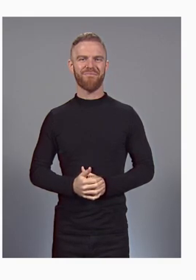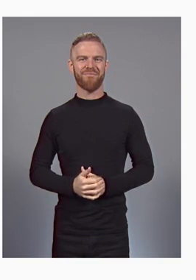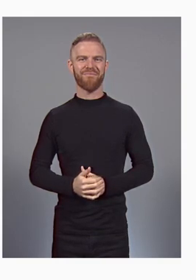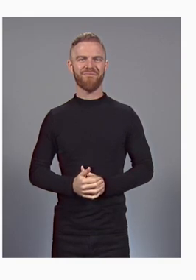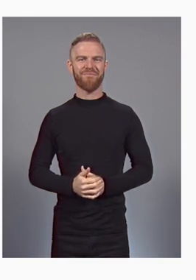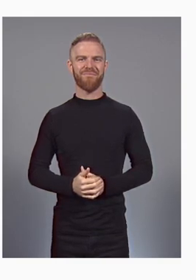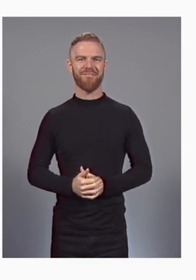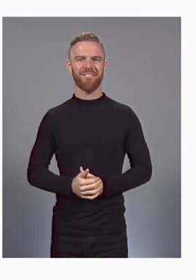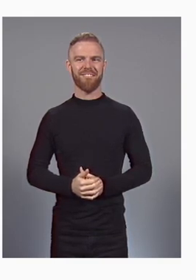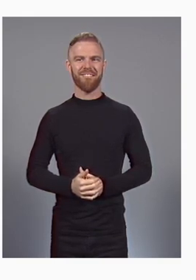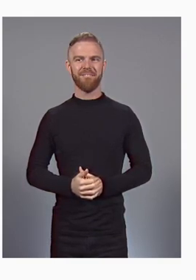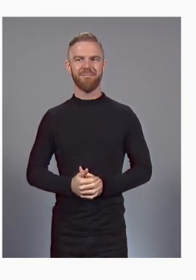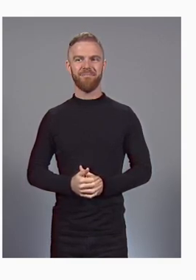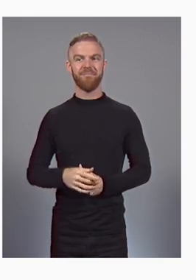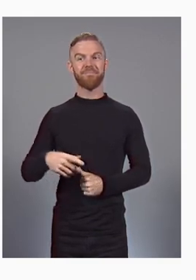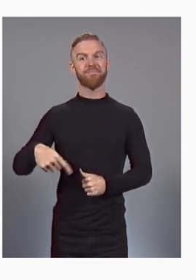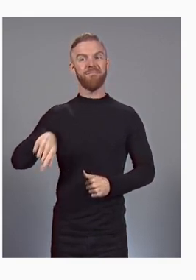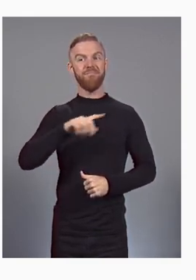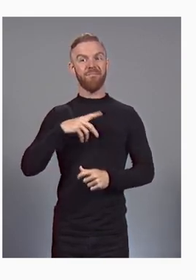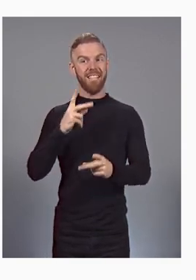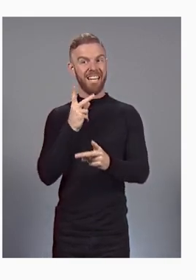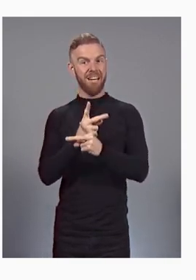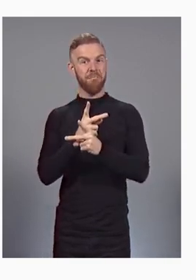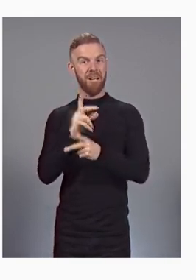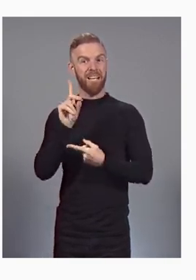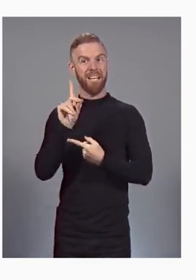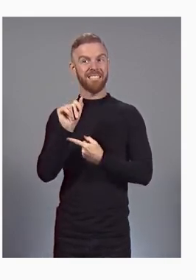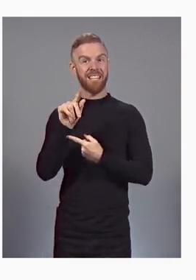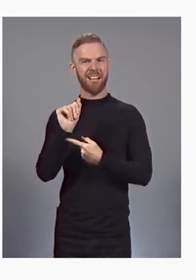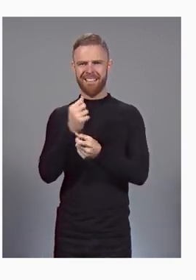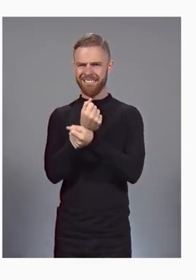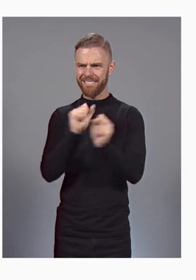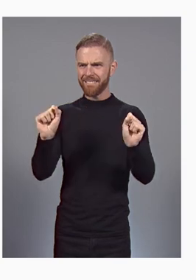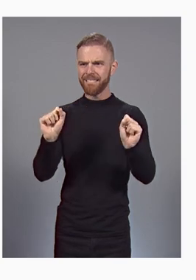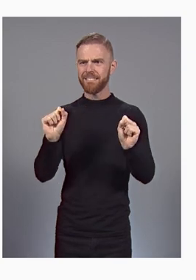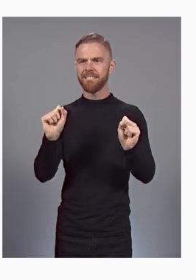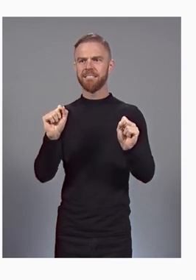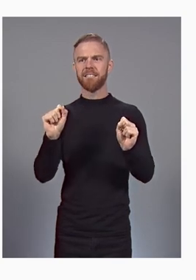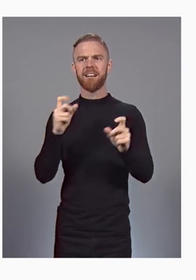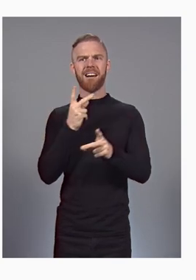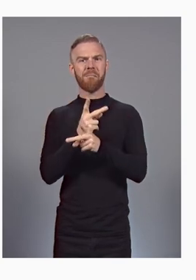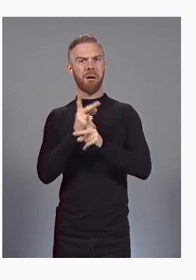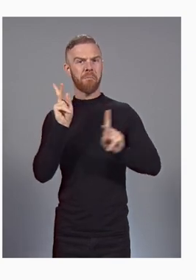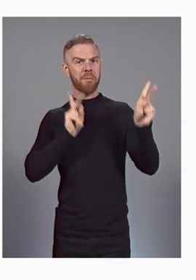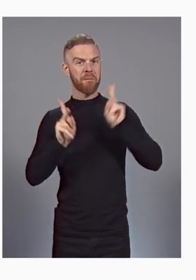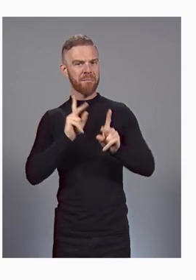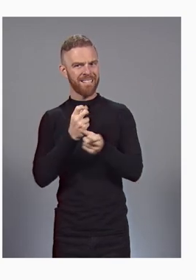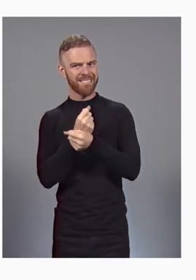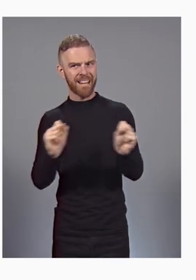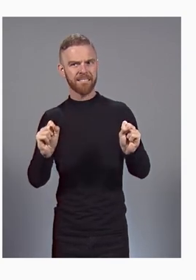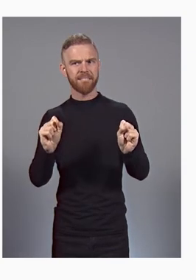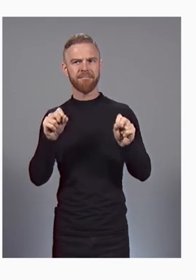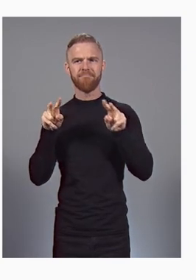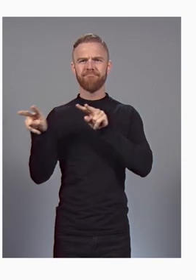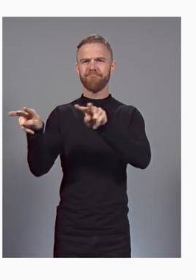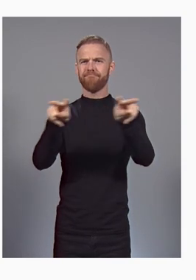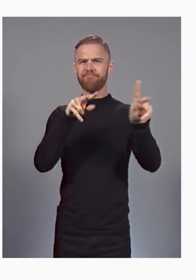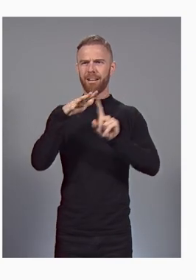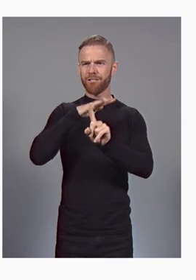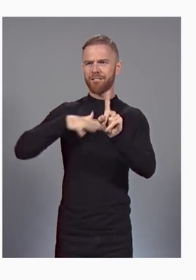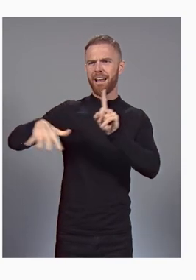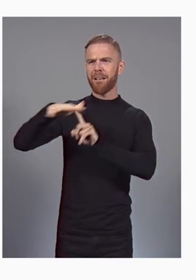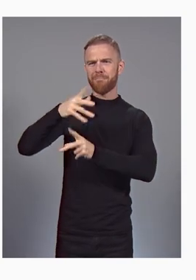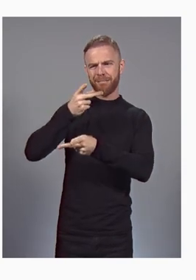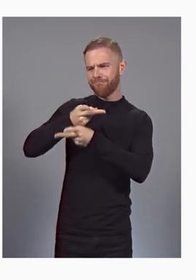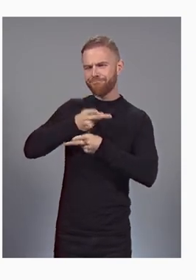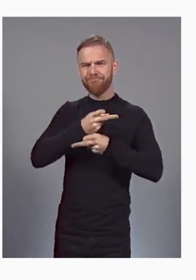Let's keep data safe and people safe. Look after the environment and each other. Today